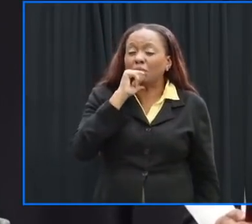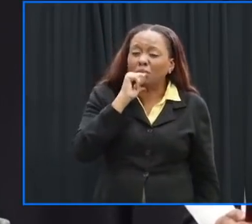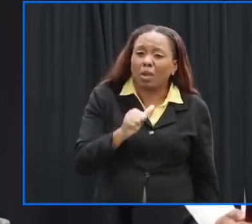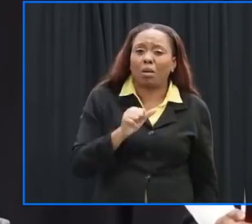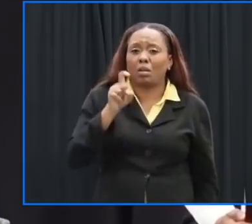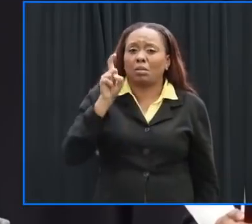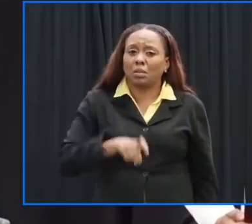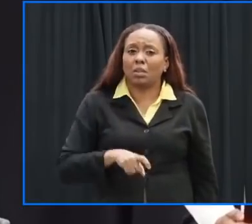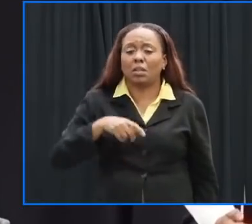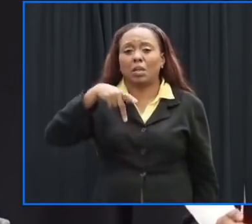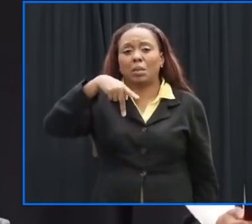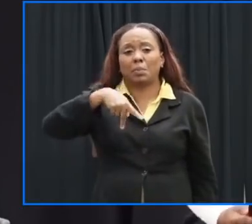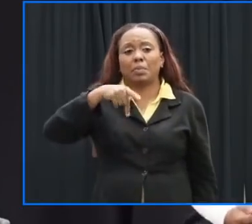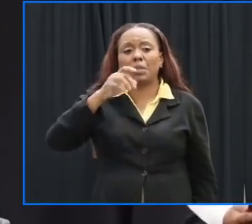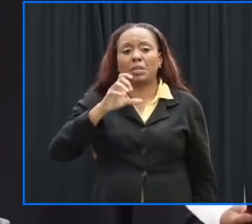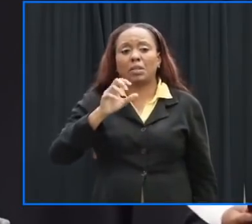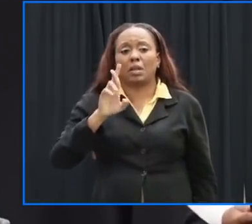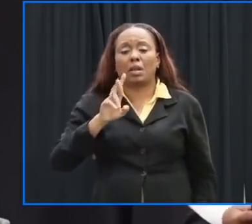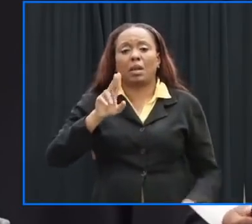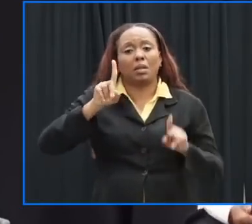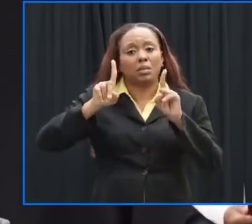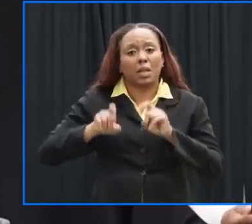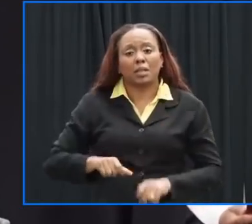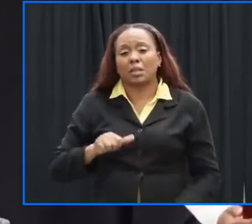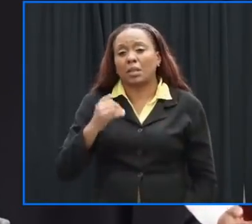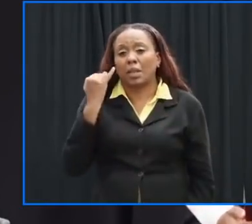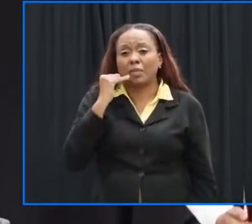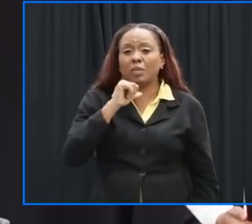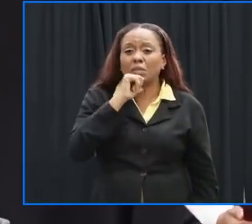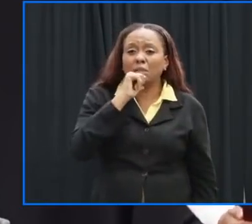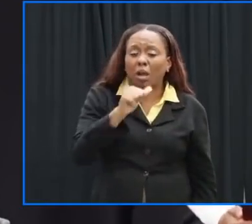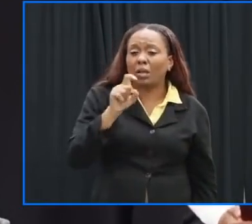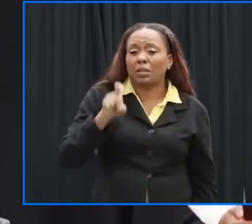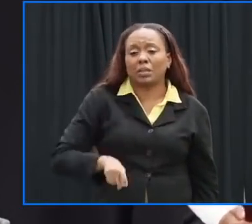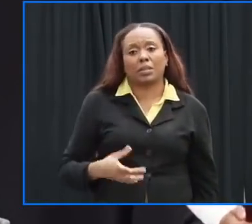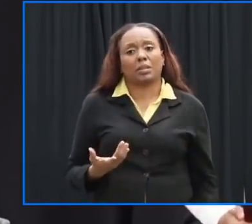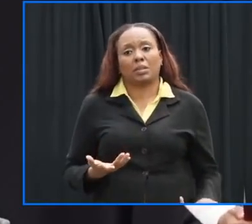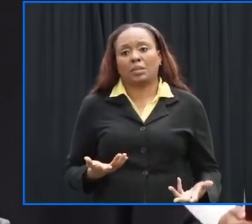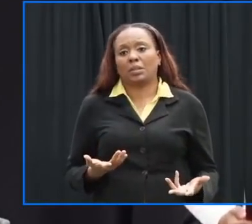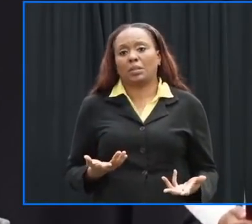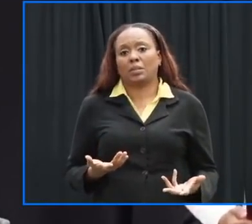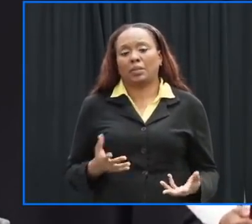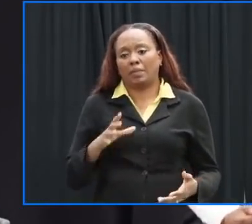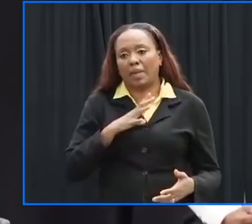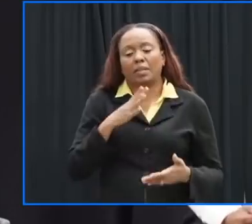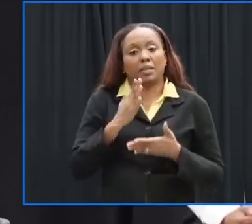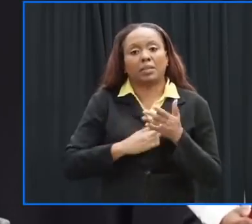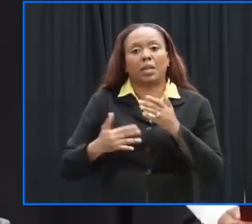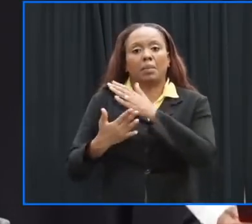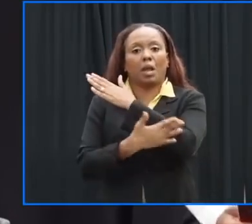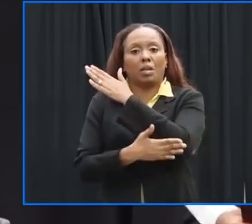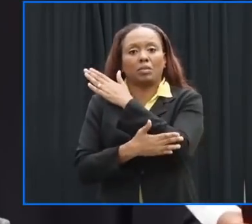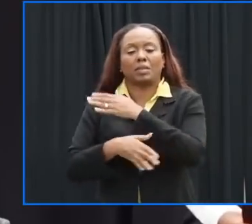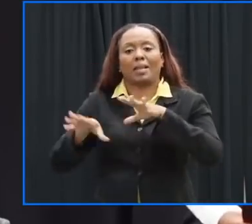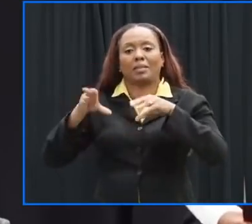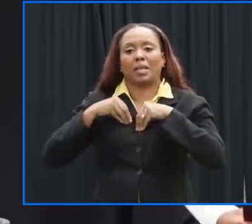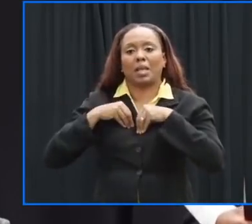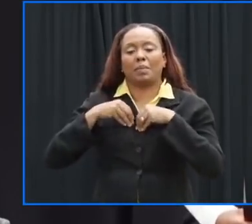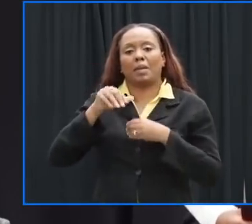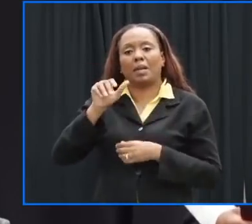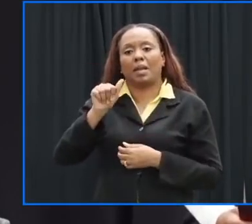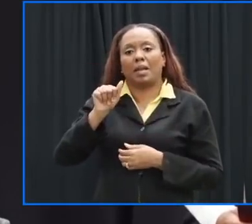tests are obviously more easily accommodated um because some countries do accept antigen and um